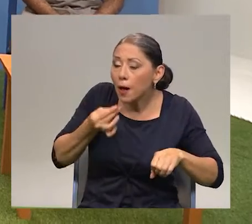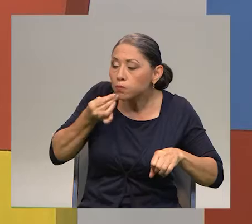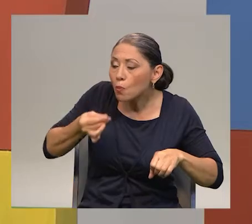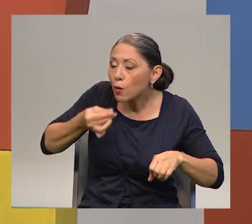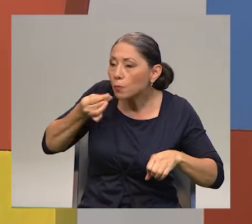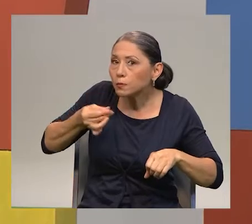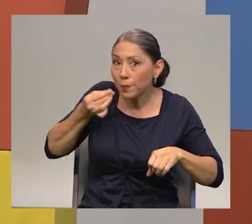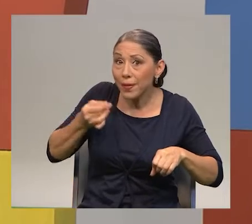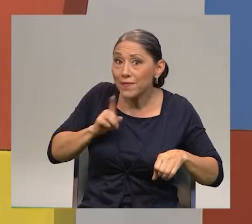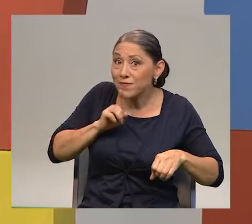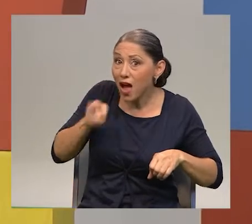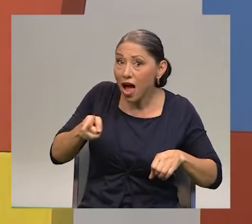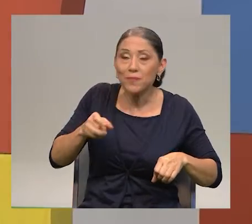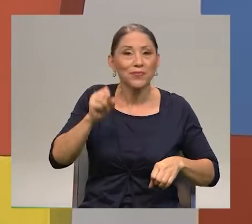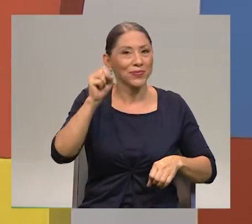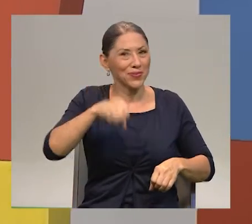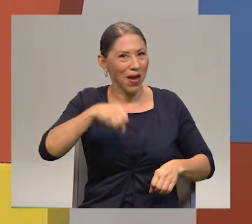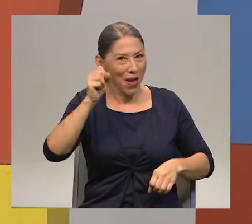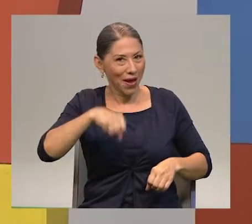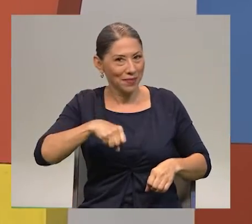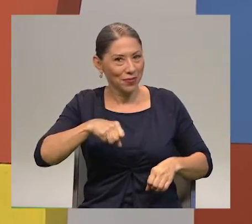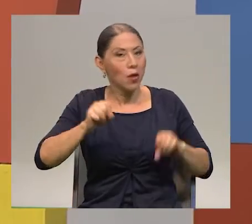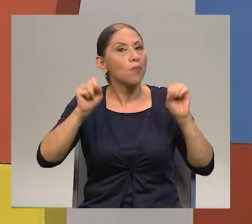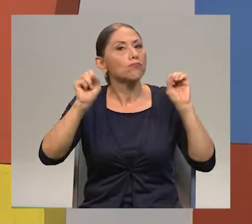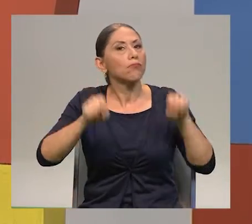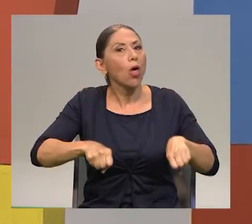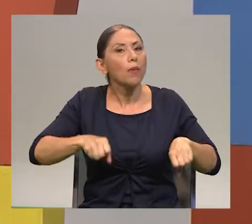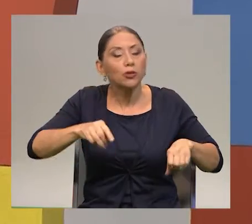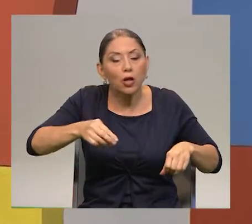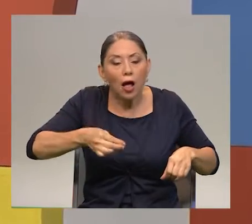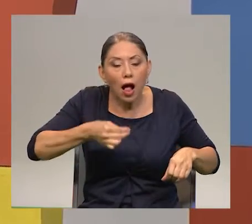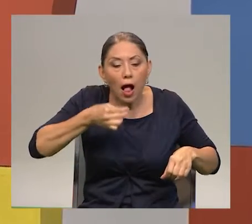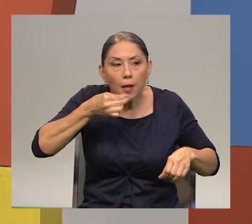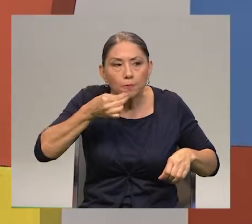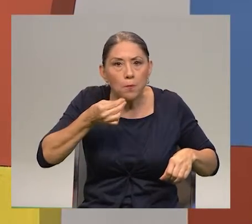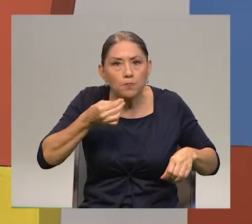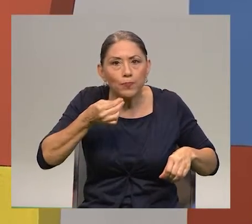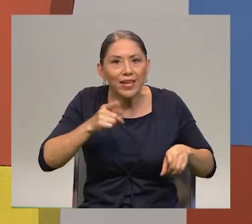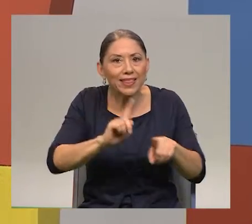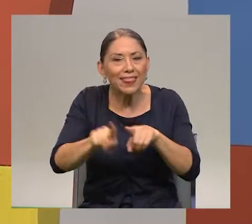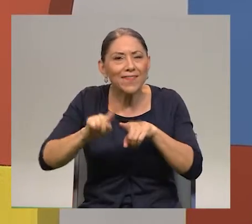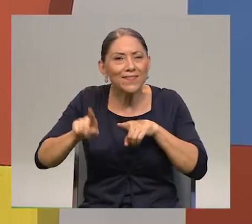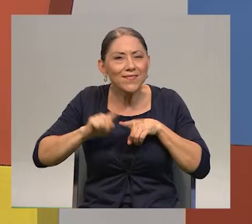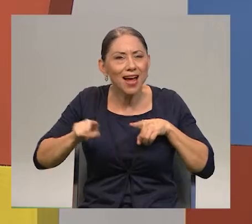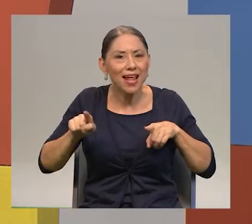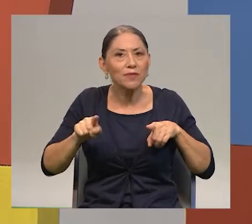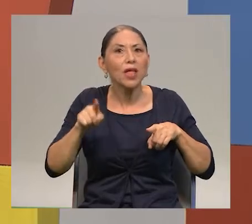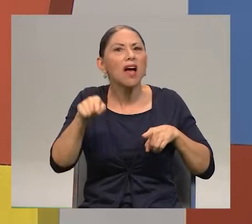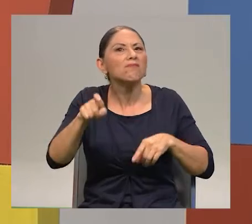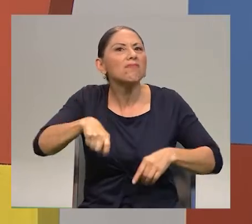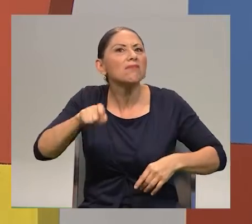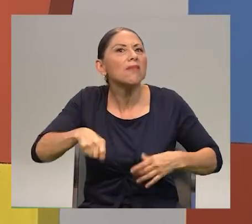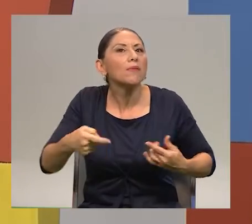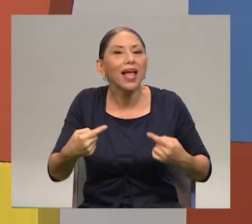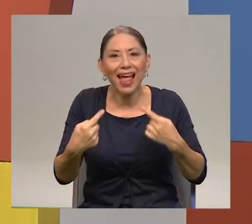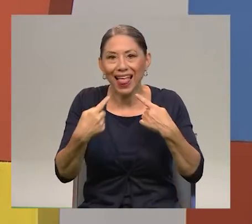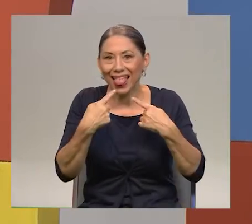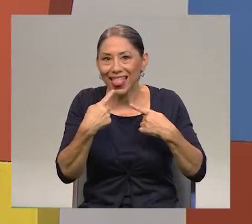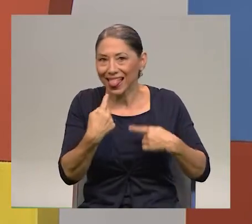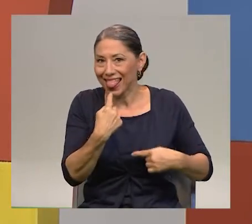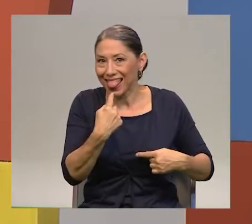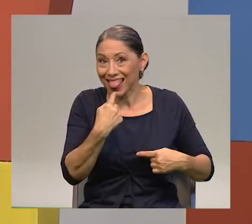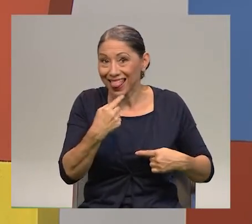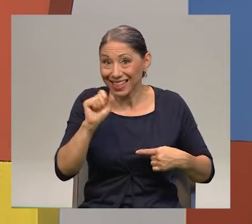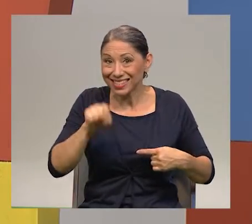can taste things. And for that, we are going to use our tongue. Ready? Ready. We are going to